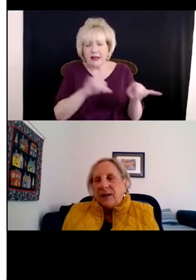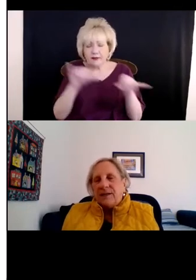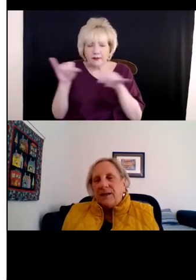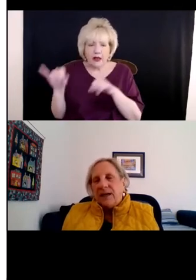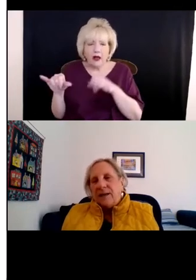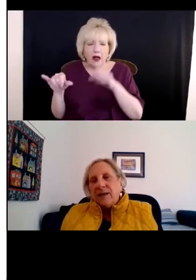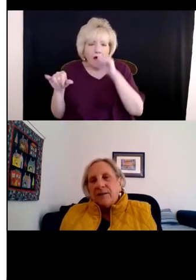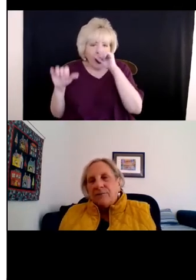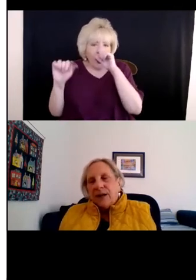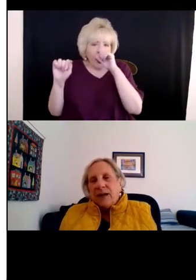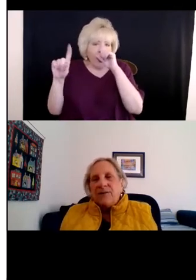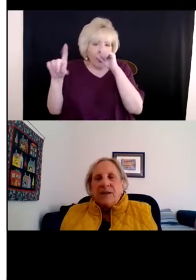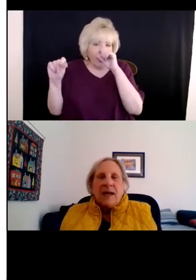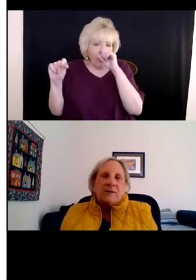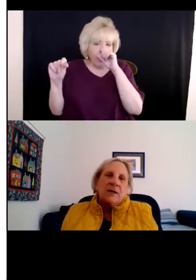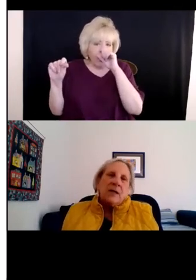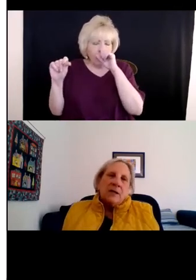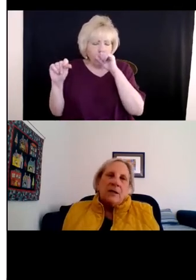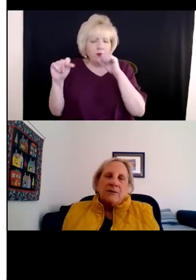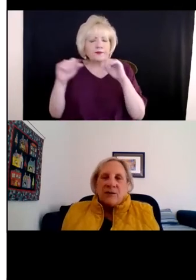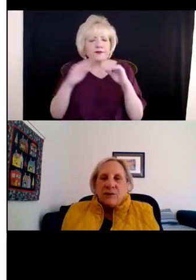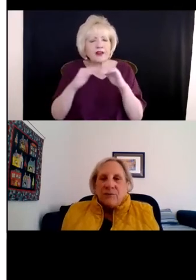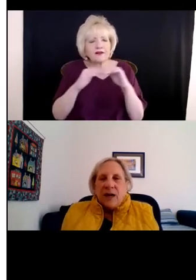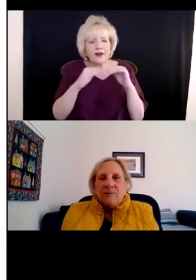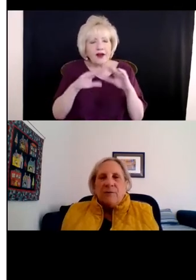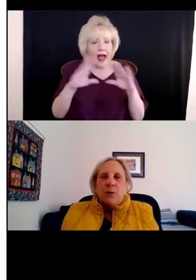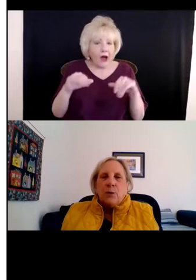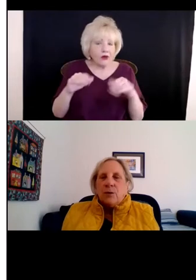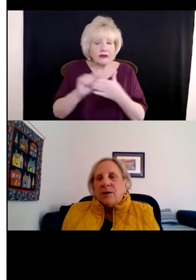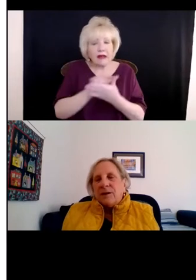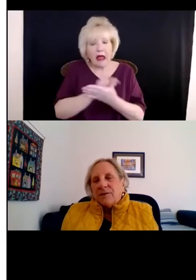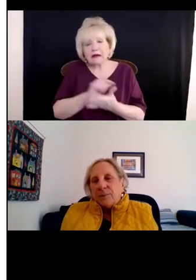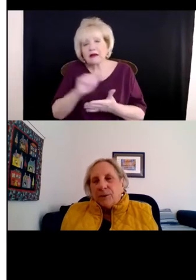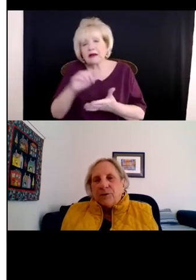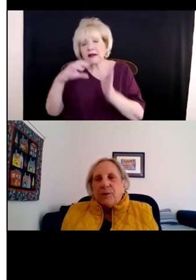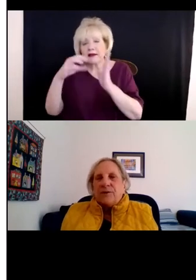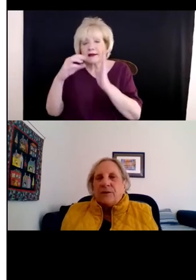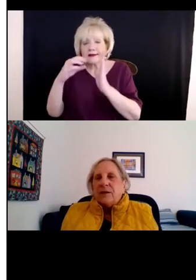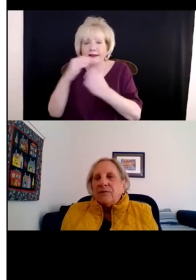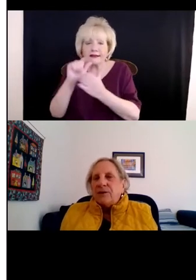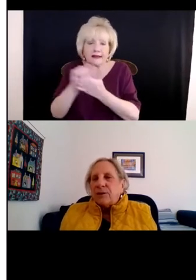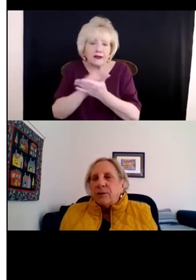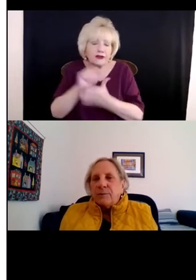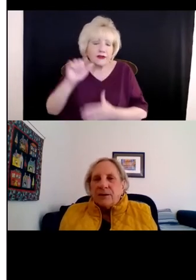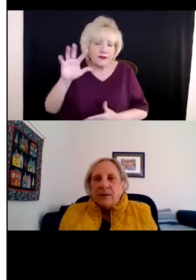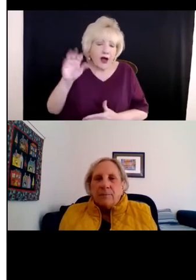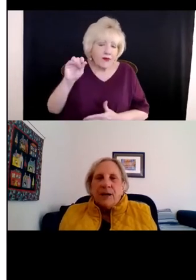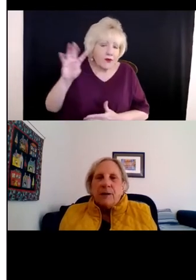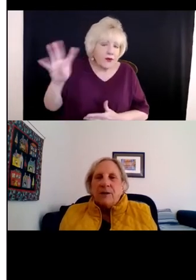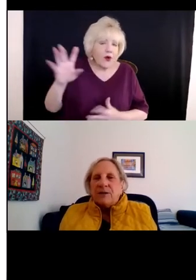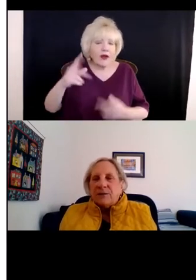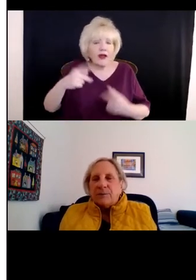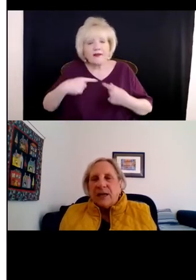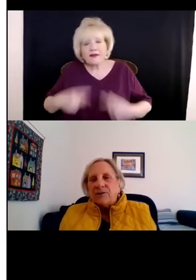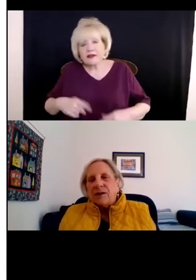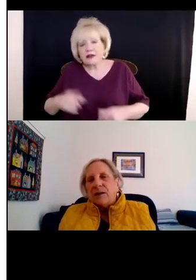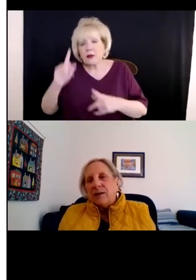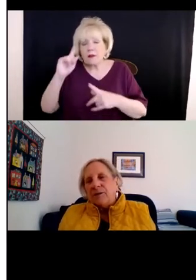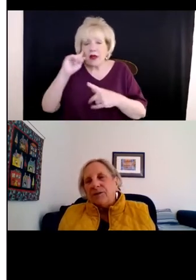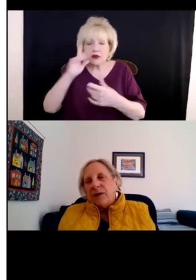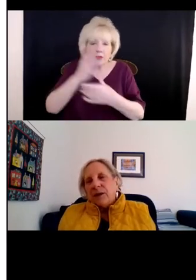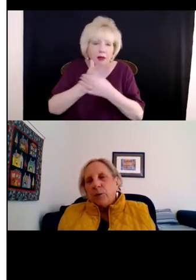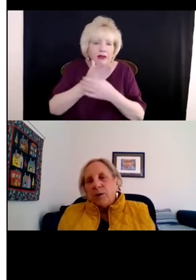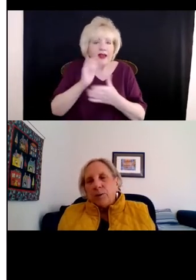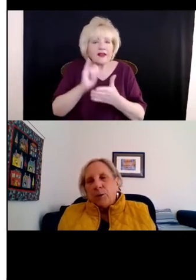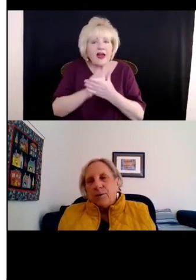talking about the ADA, the Fair Housing Act, Section 504, and it's a person who has a physical and mental impairment that substantially